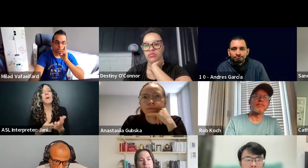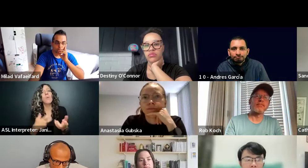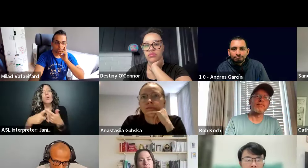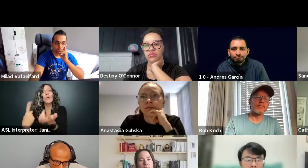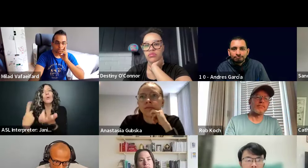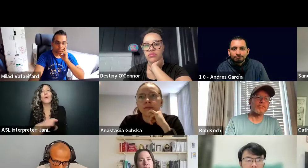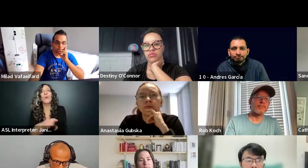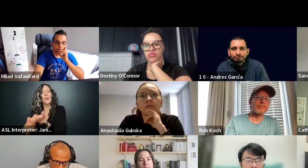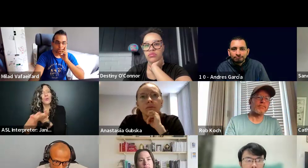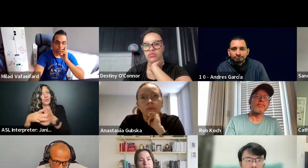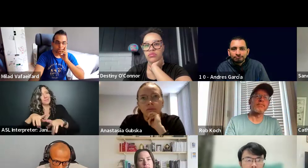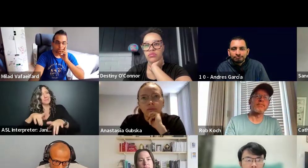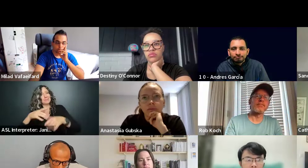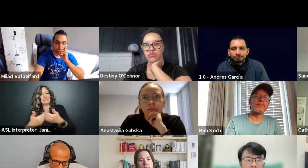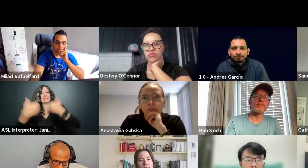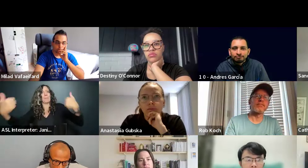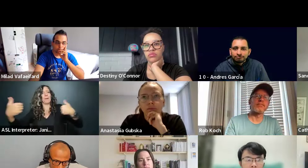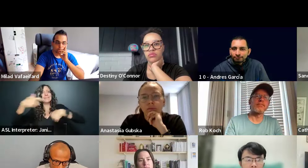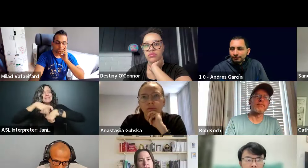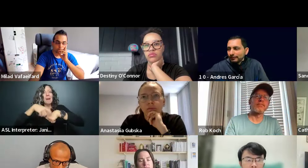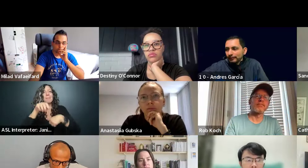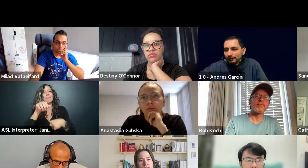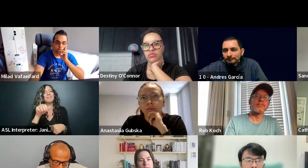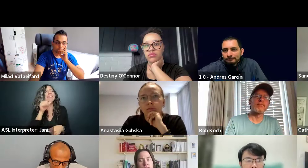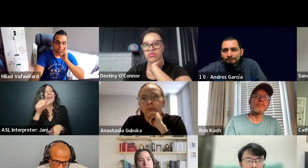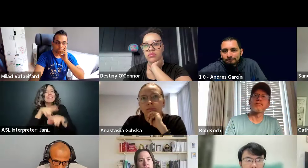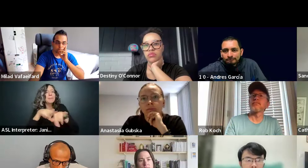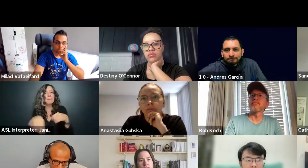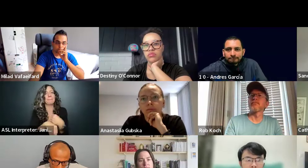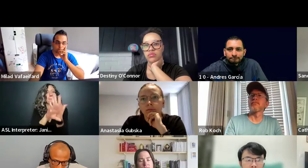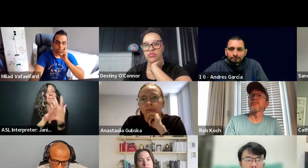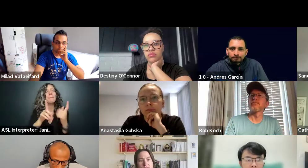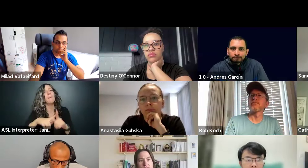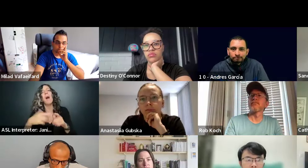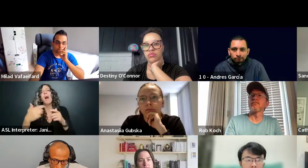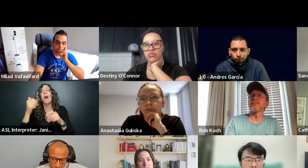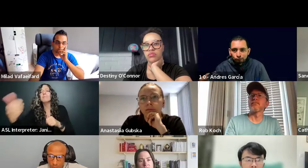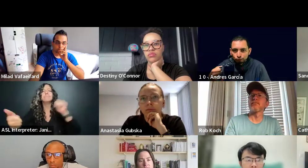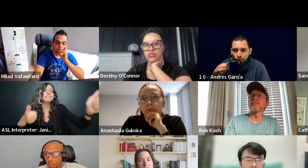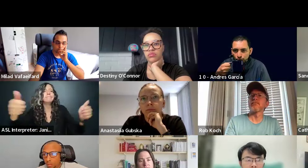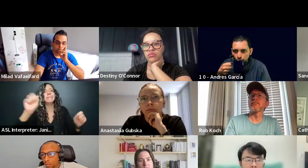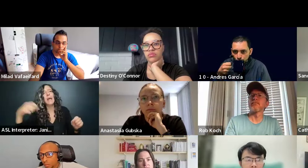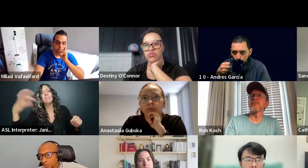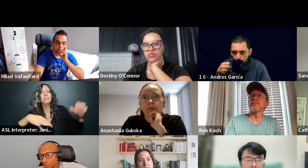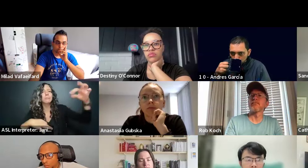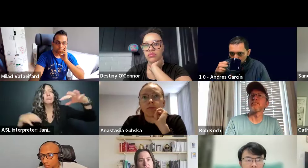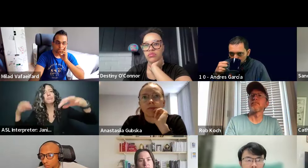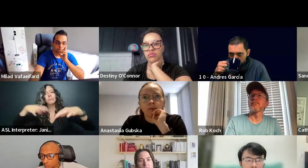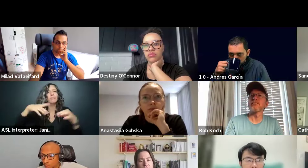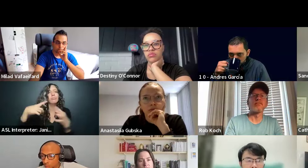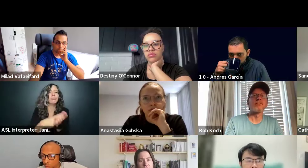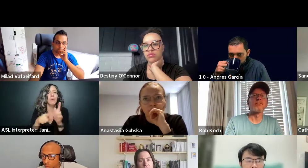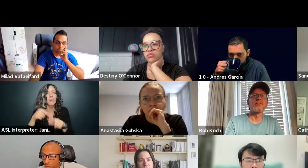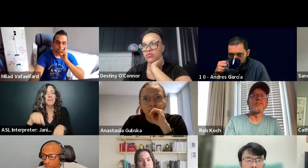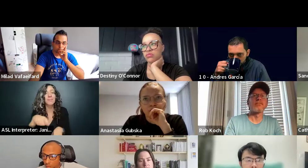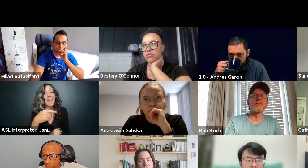async, like good discussions. And so there is a link in the agenda. So